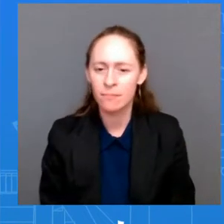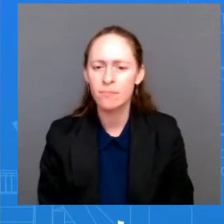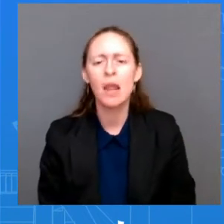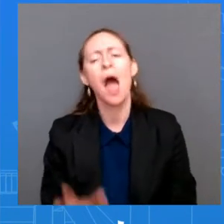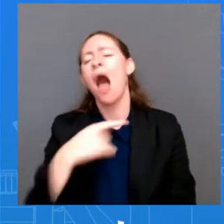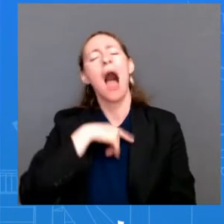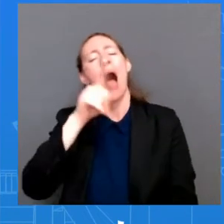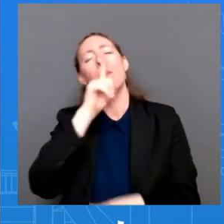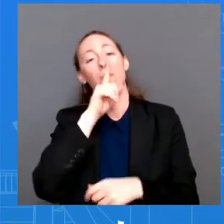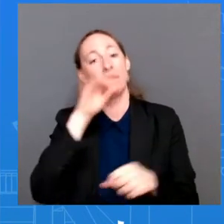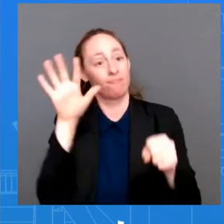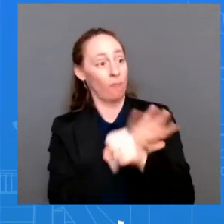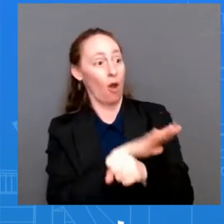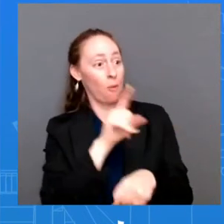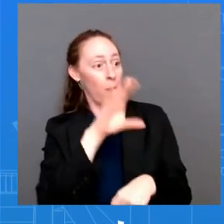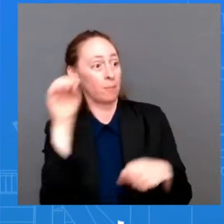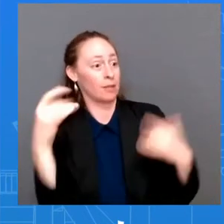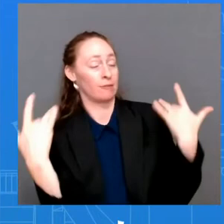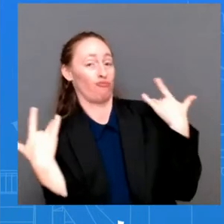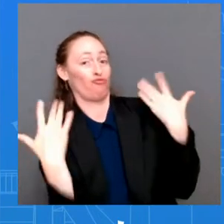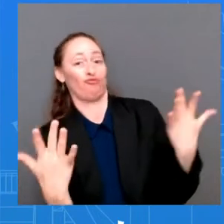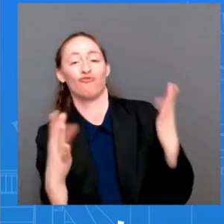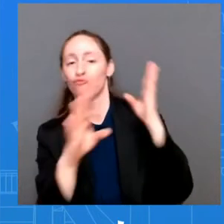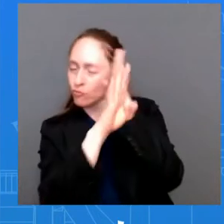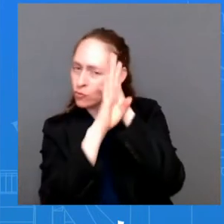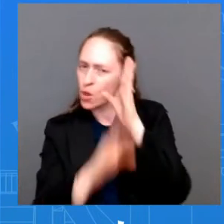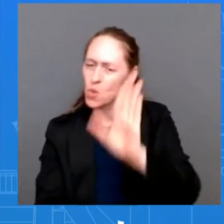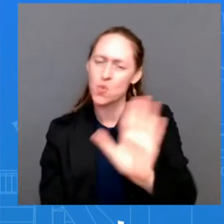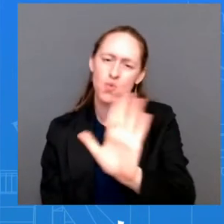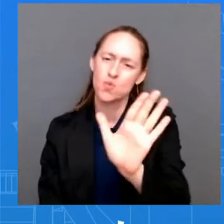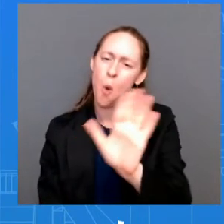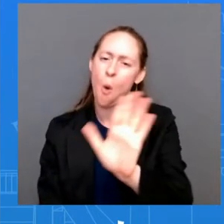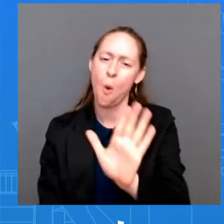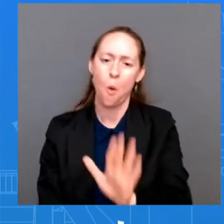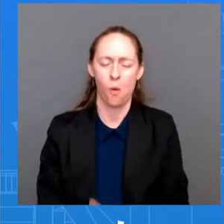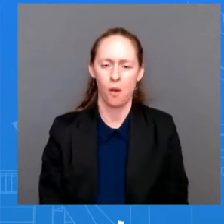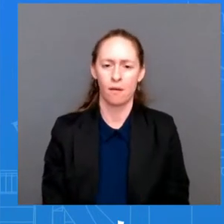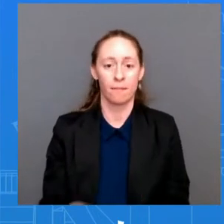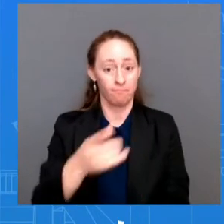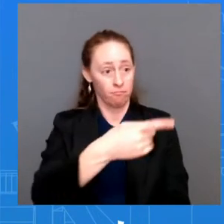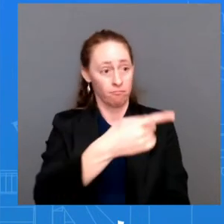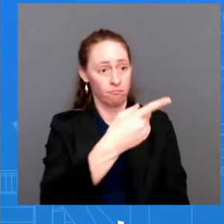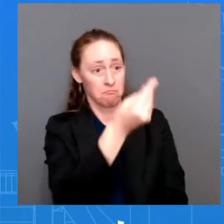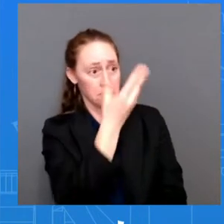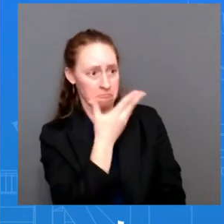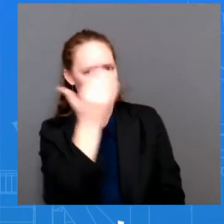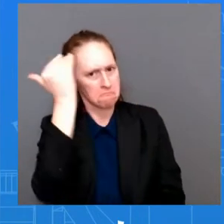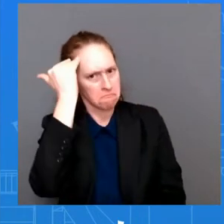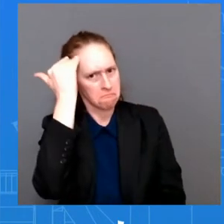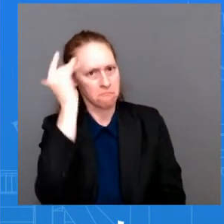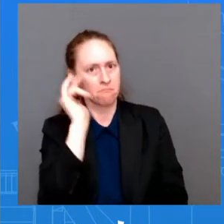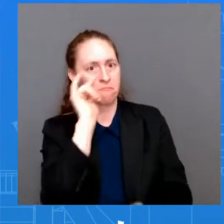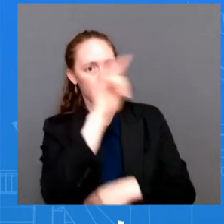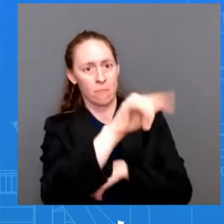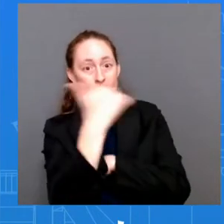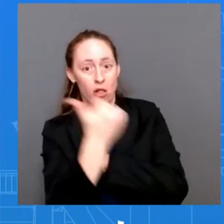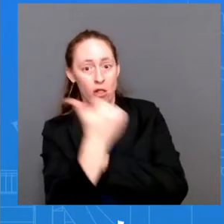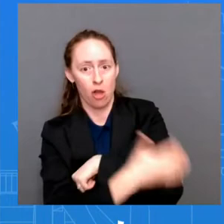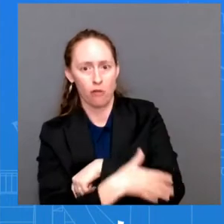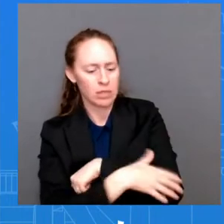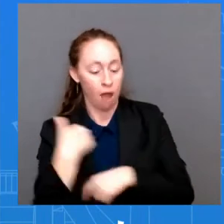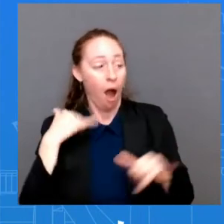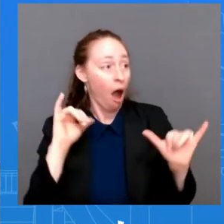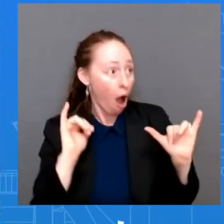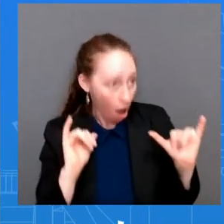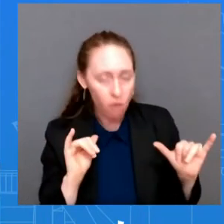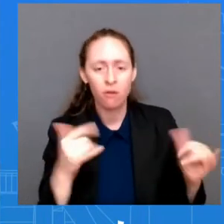time she informed us that she was going to go overseas, we put the gears in motion like we always do, and that is to provide military